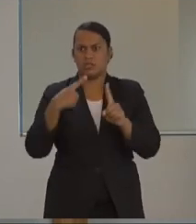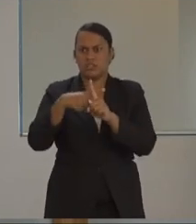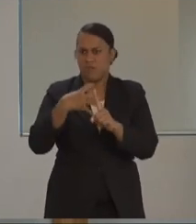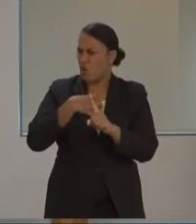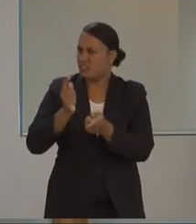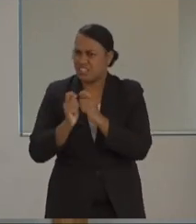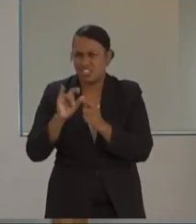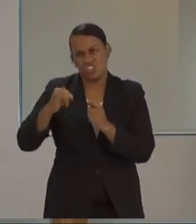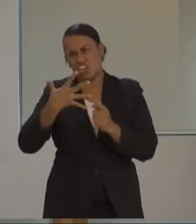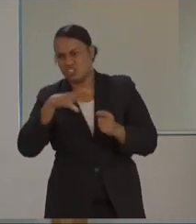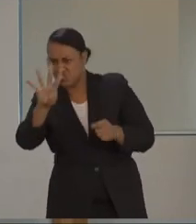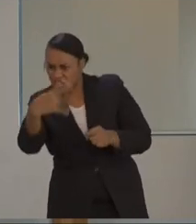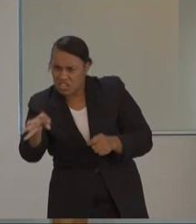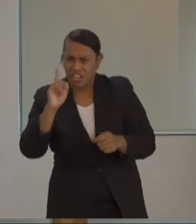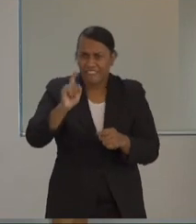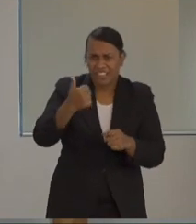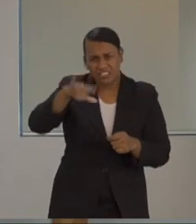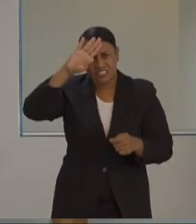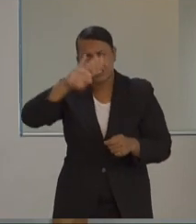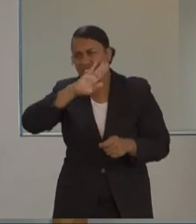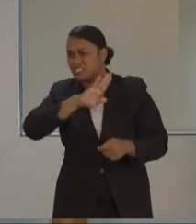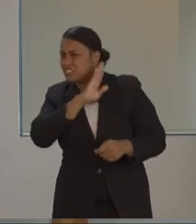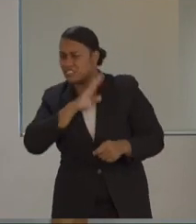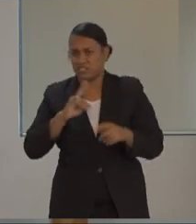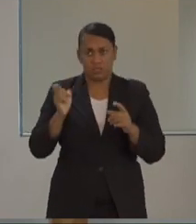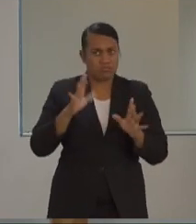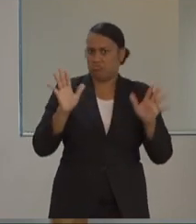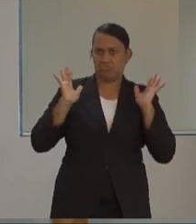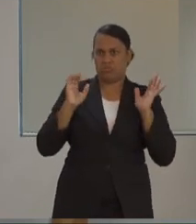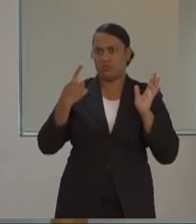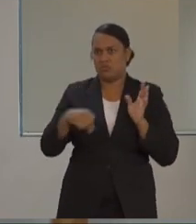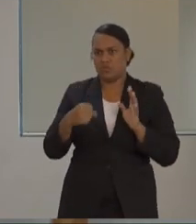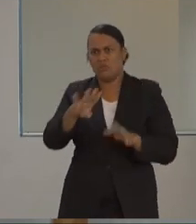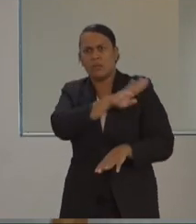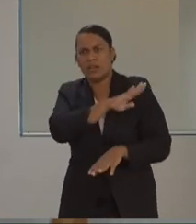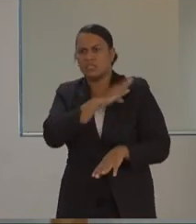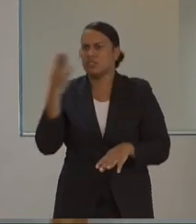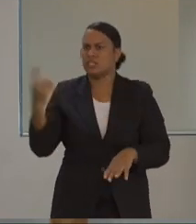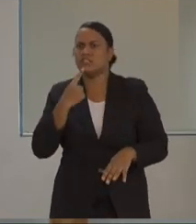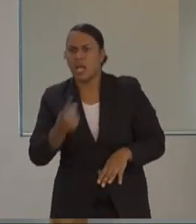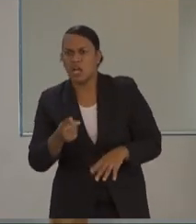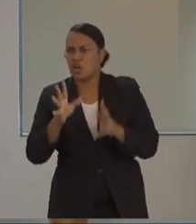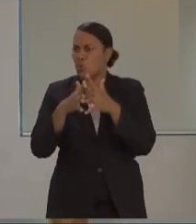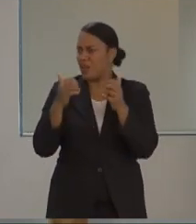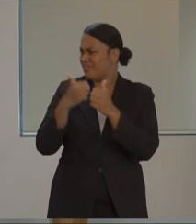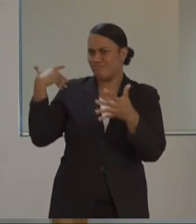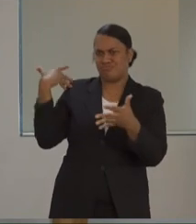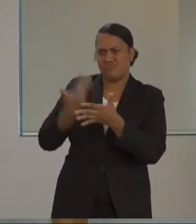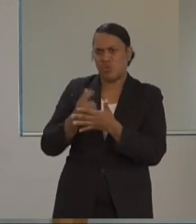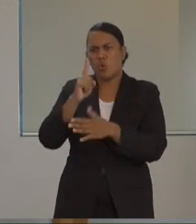Throughout the weekend, the Honourable Prime Minister said even just on the weekend we did more than 100 tests. I don't mean the ones associated with